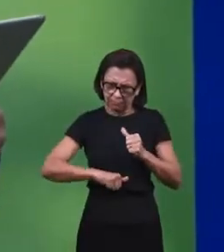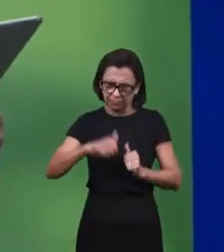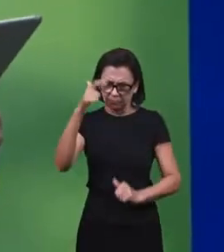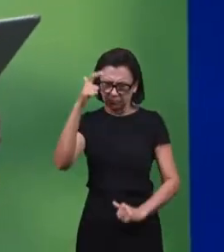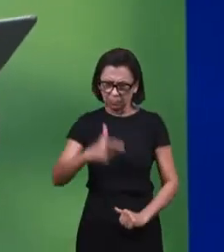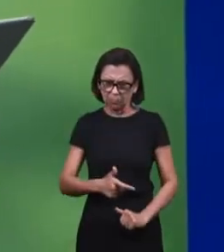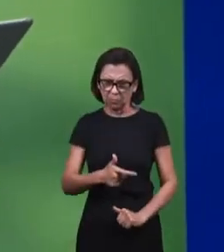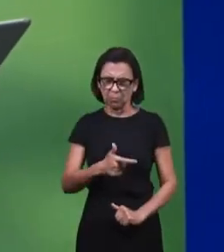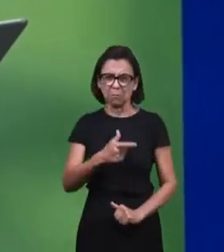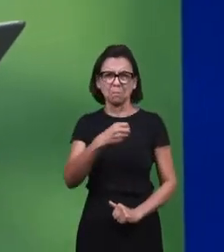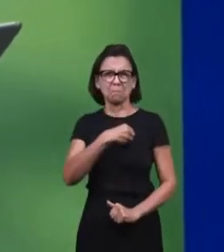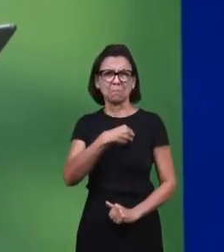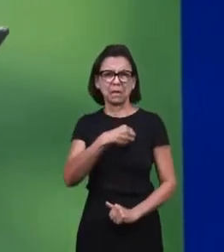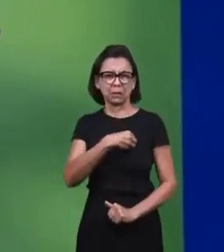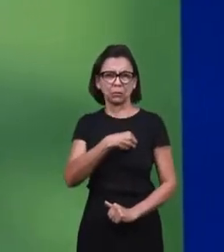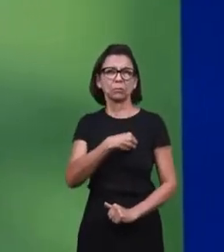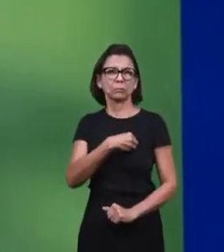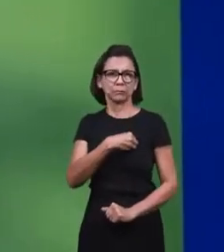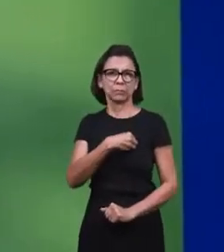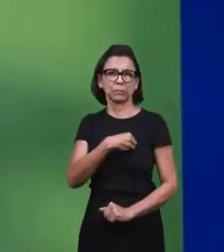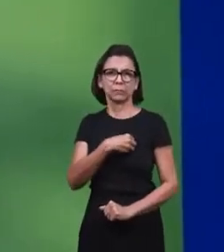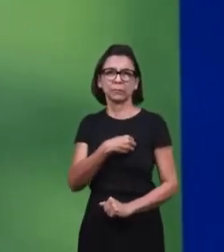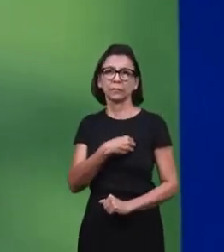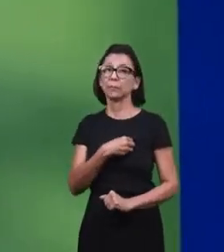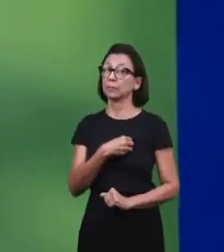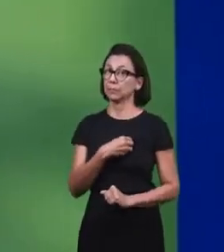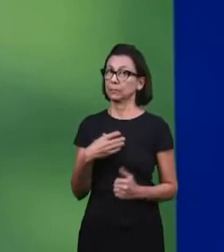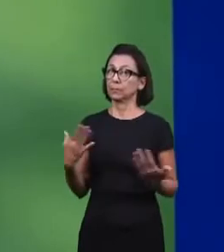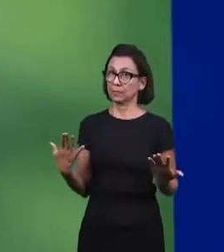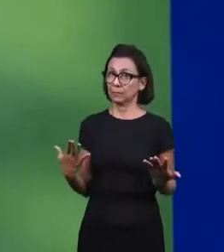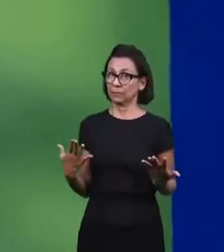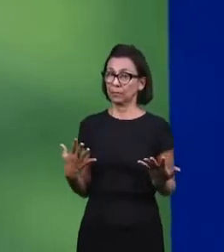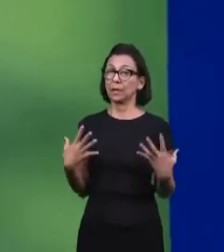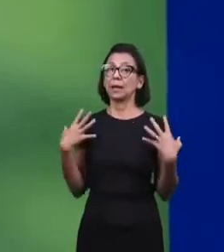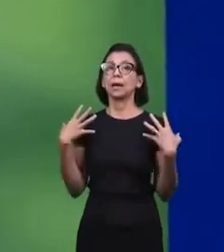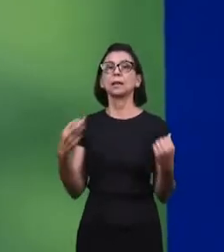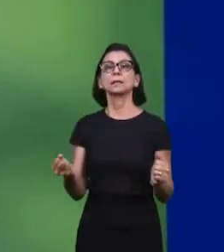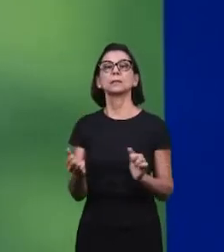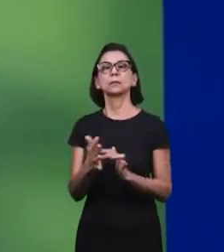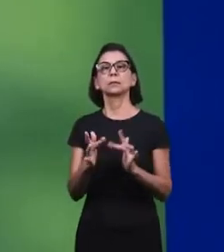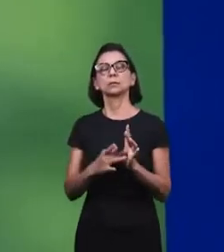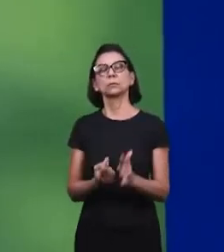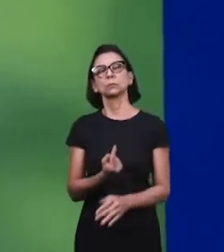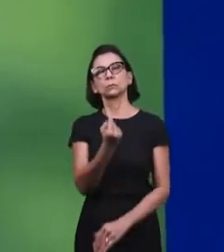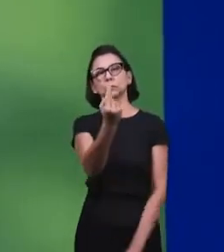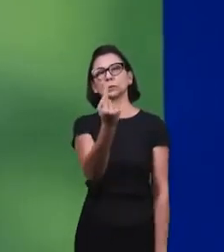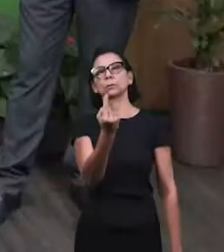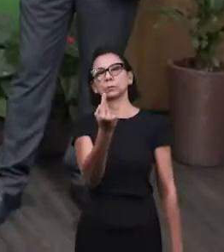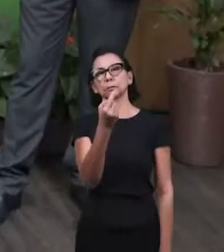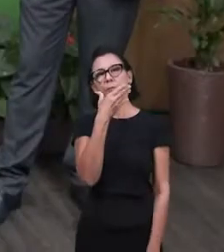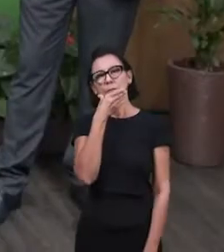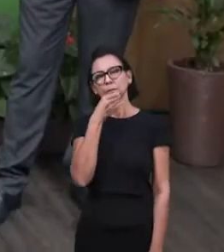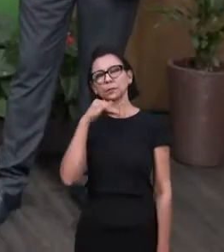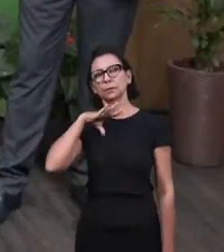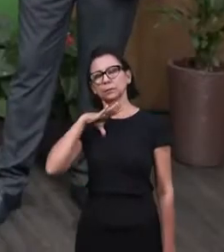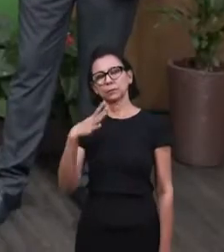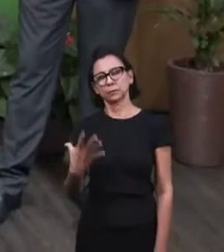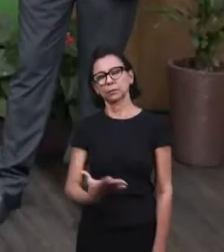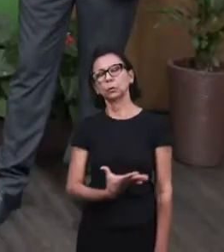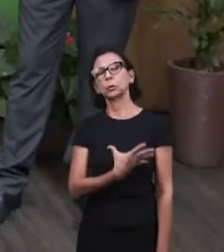and accept the Lord Jesus as your only and sufficient Savior.